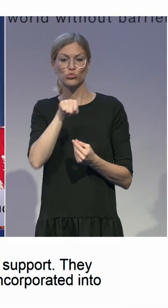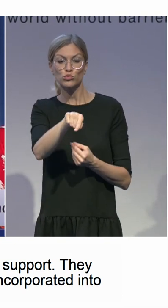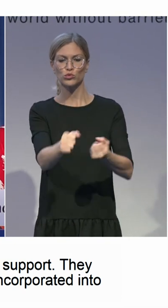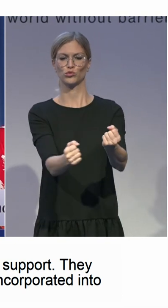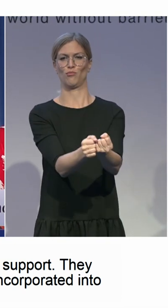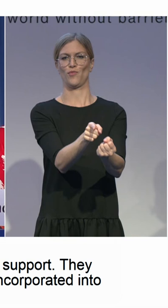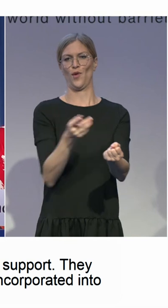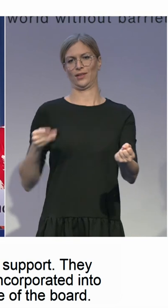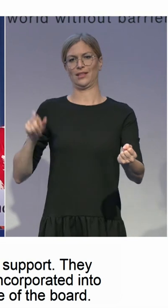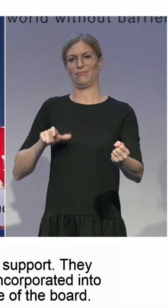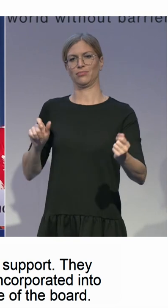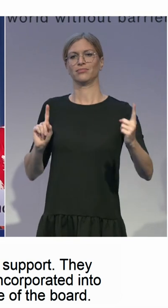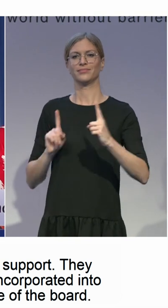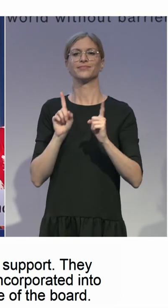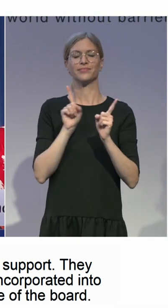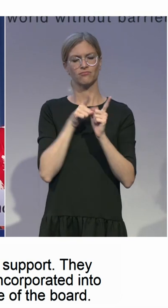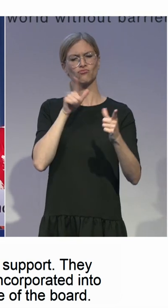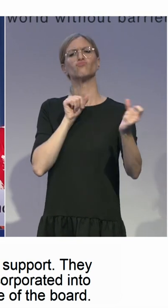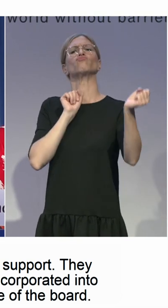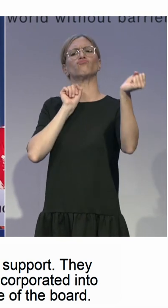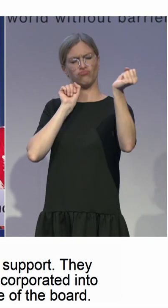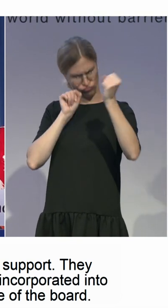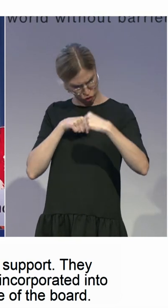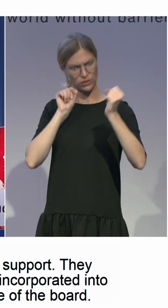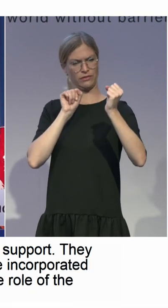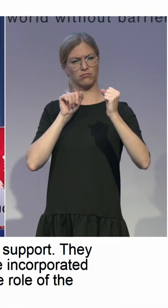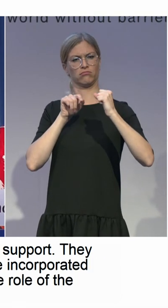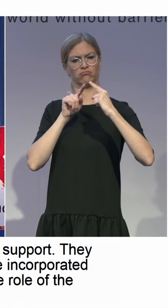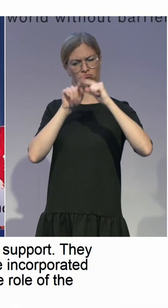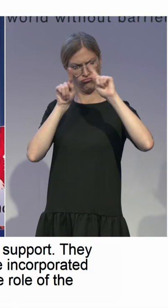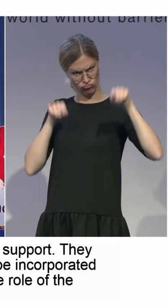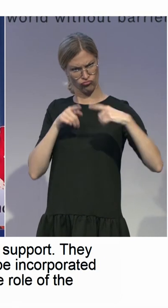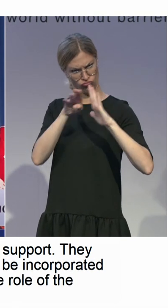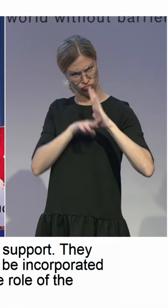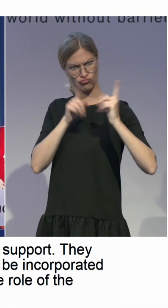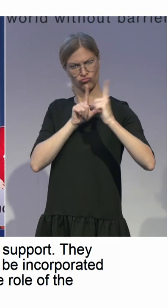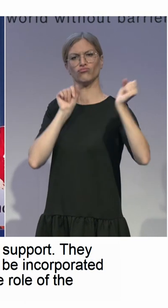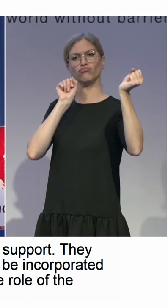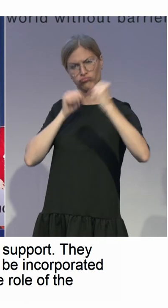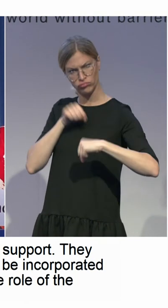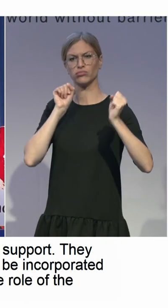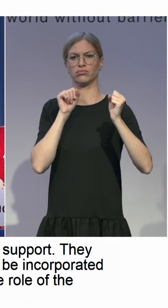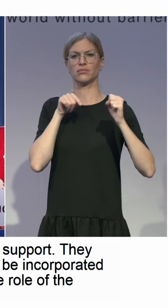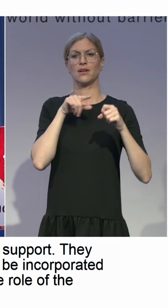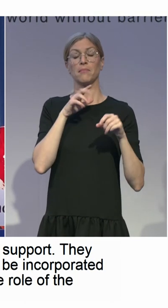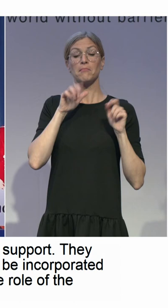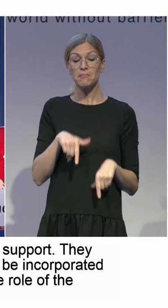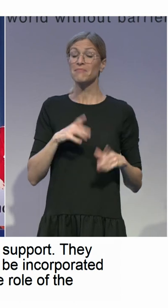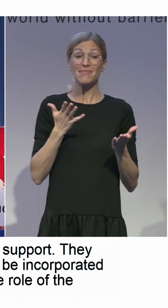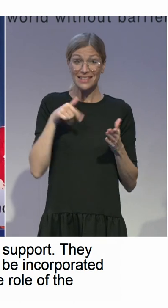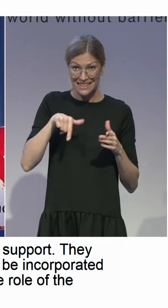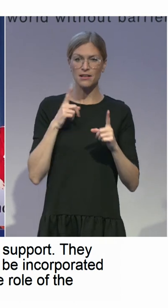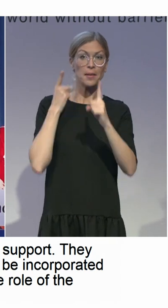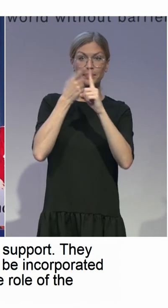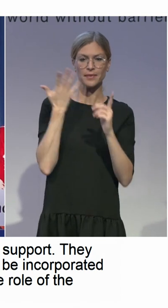consensus model. So, that means that the board has to kind of agree on the decisions. And if it's someone that can't necessarily